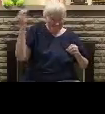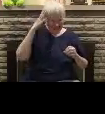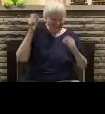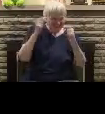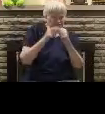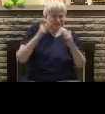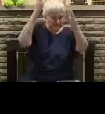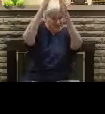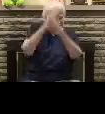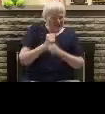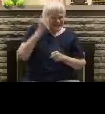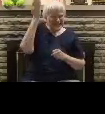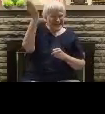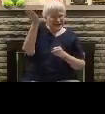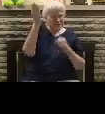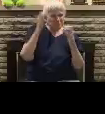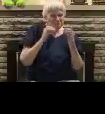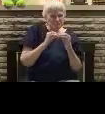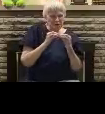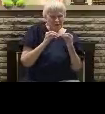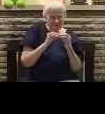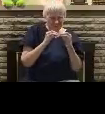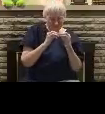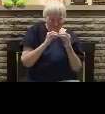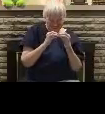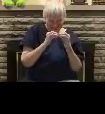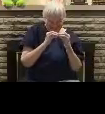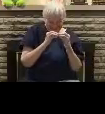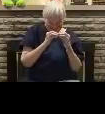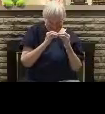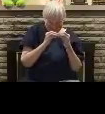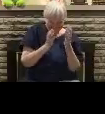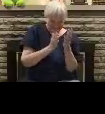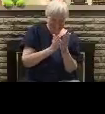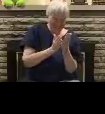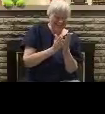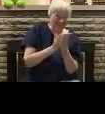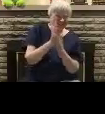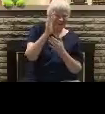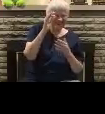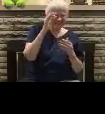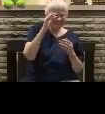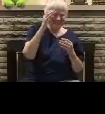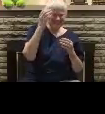precious Jesus For more days we trust Him more